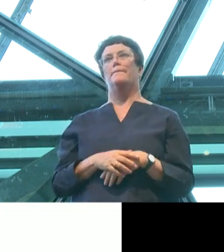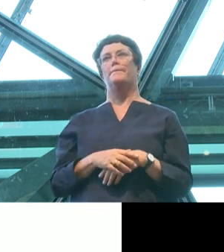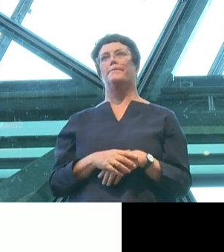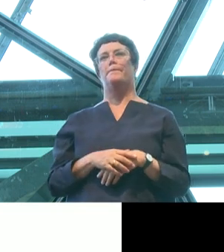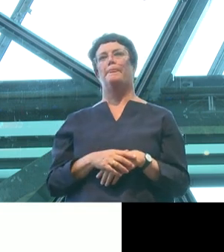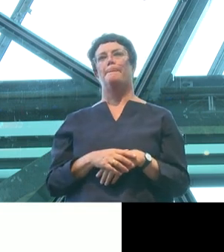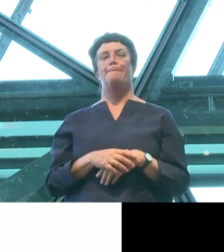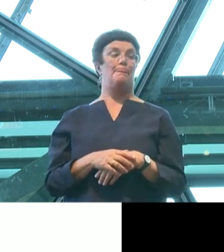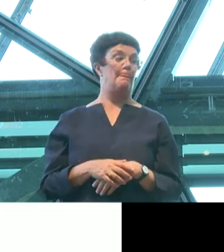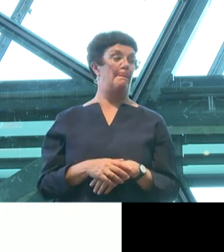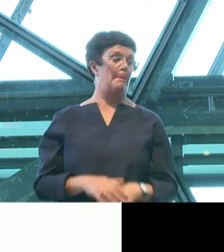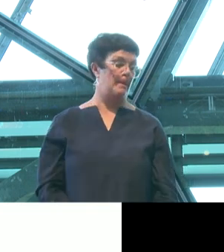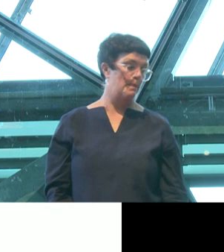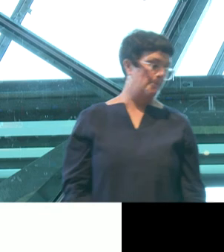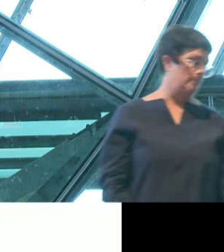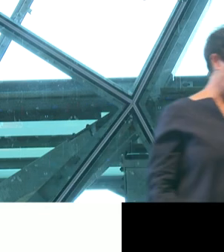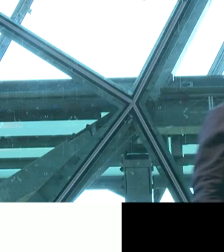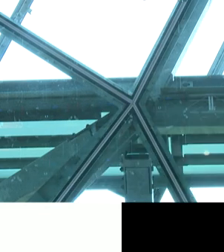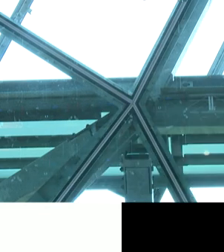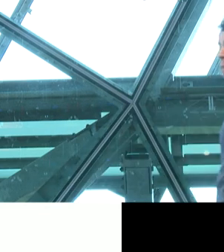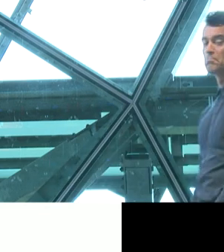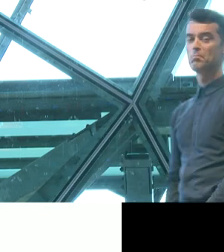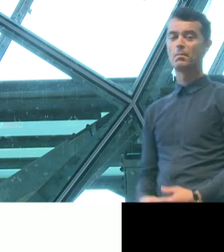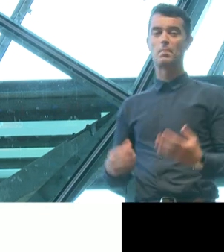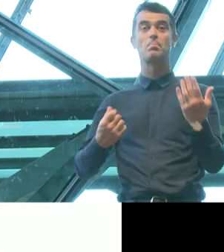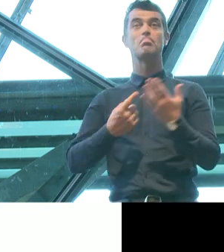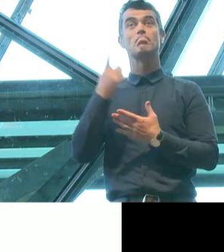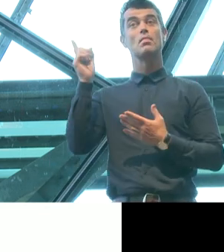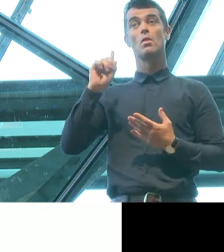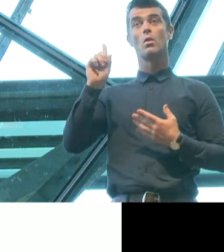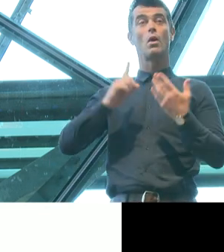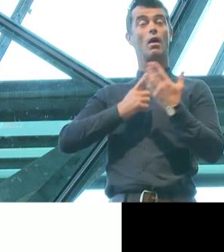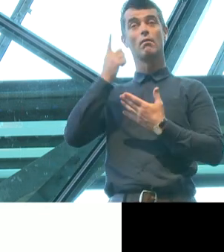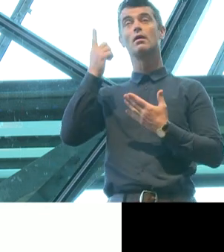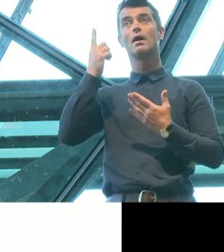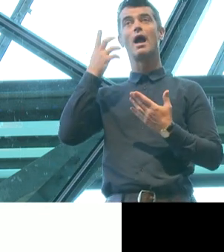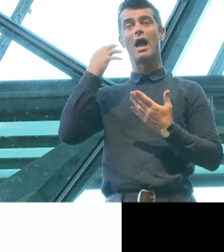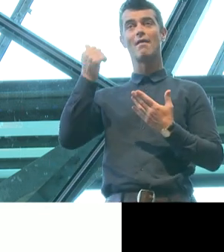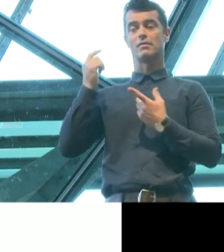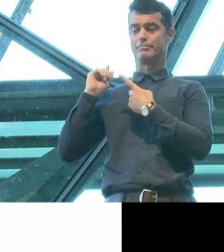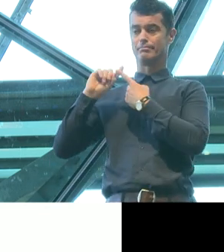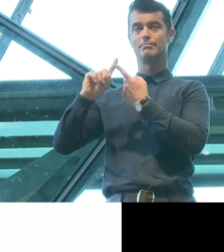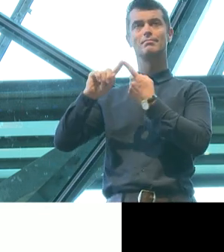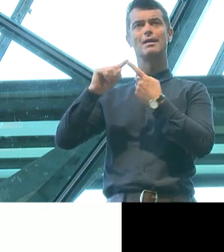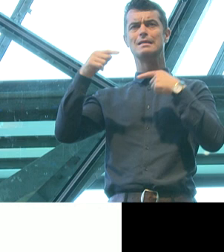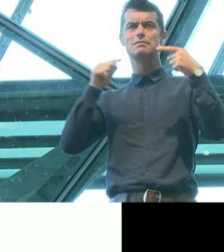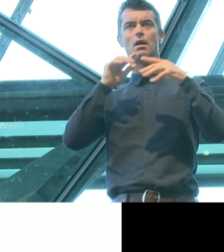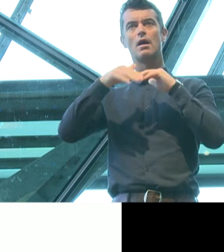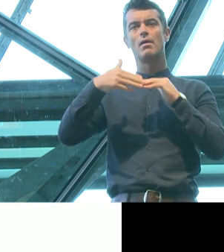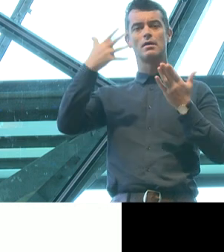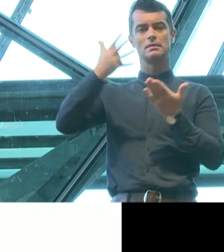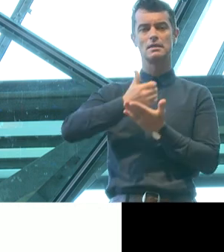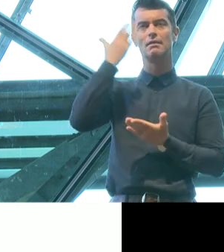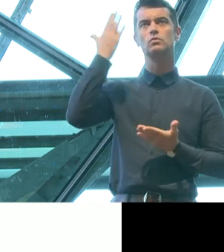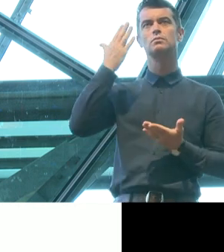out that there was a sustained period in this so-called debate about Safe Schools, where supporters